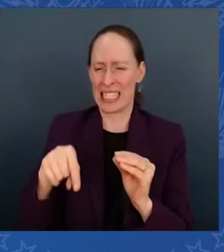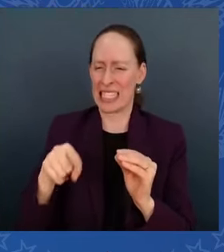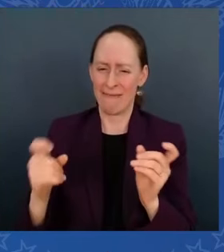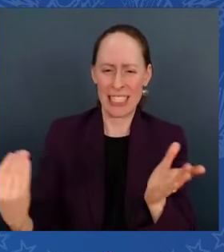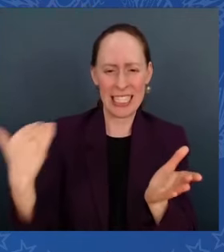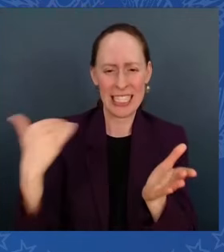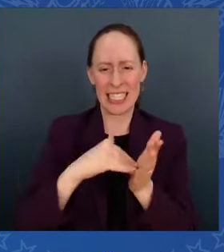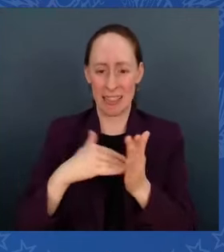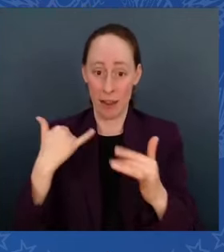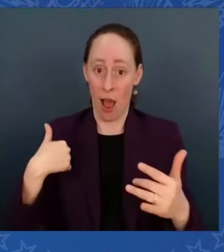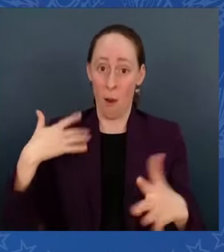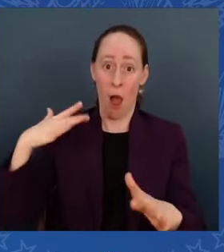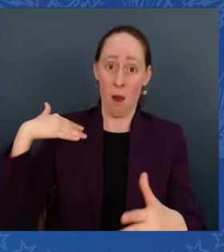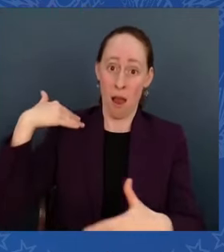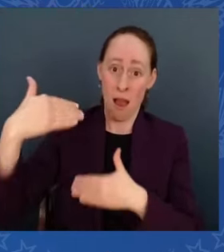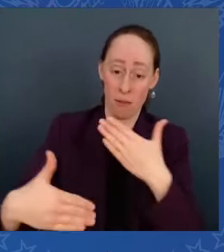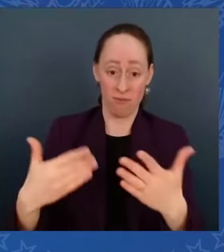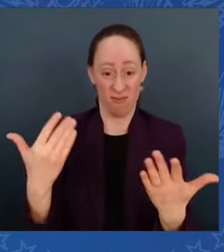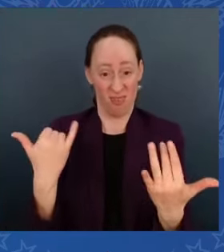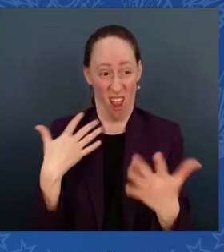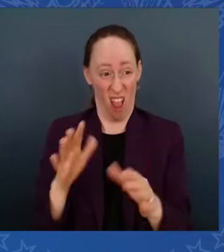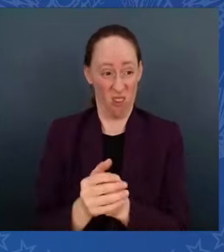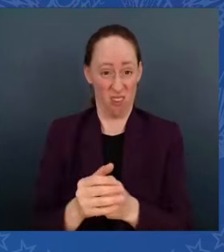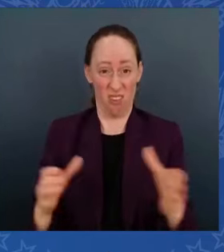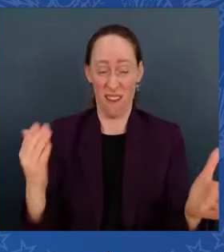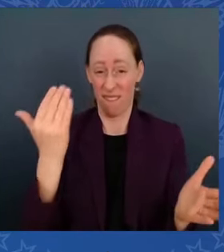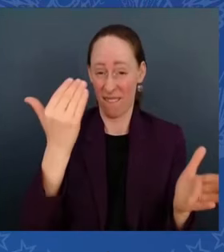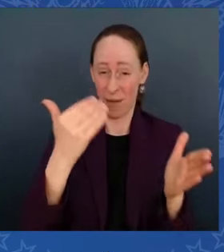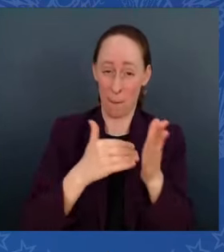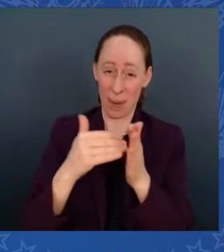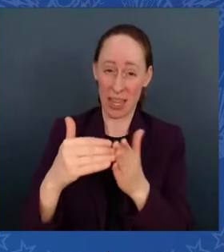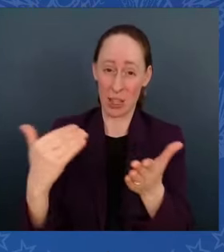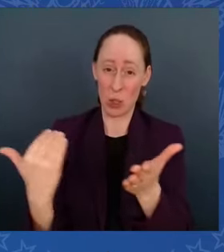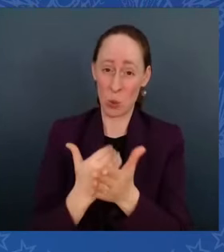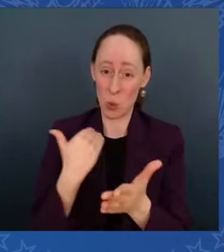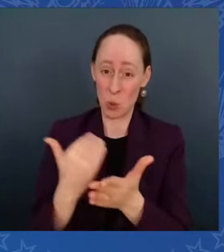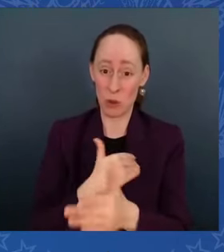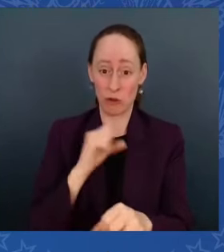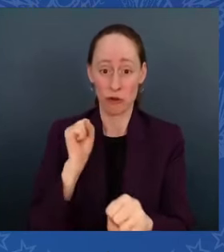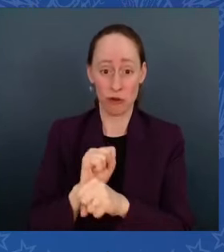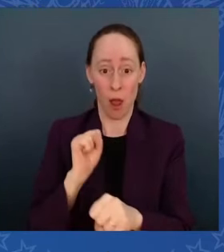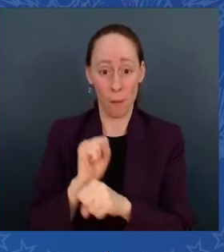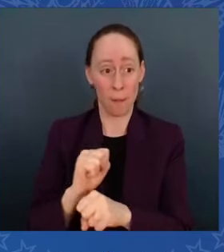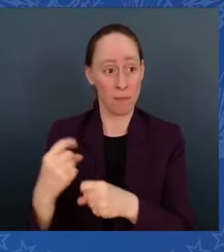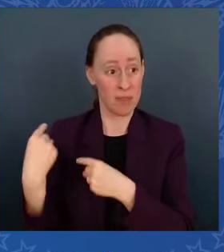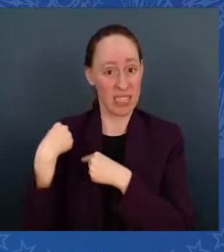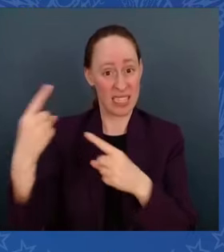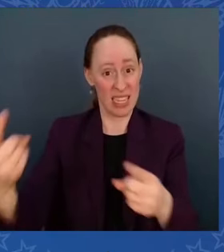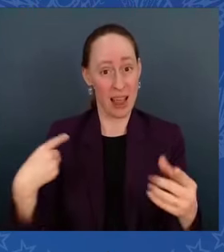million jobs since I came to Gotham. There was many president like 15 million,